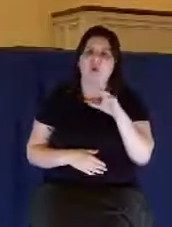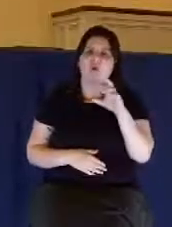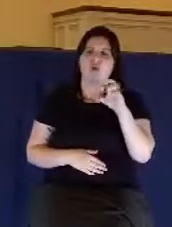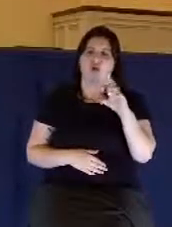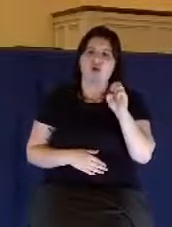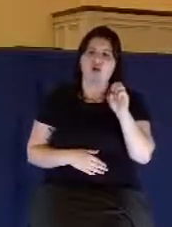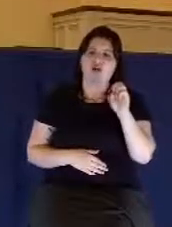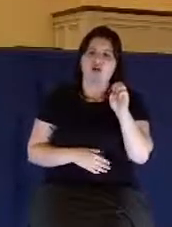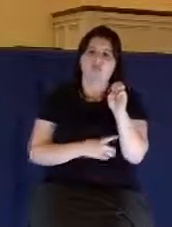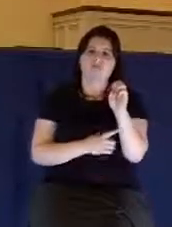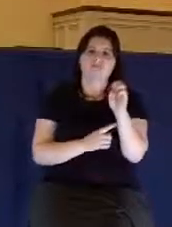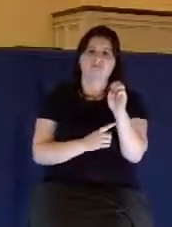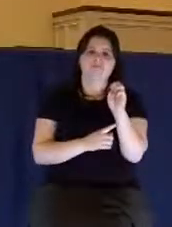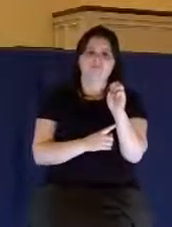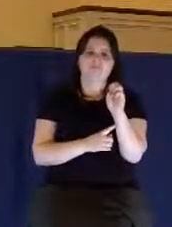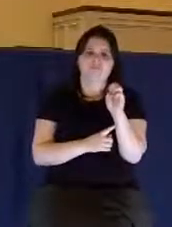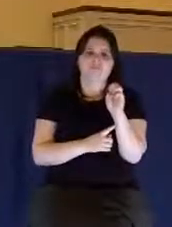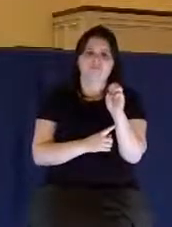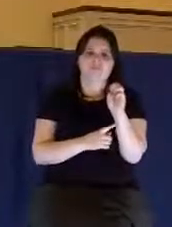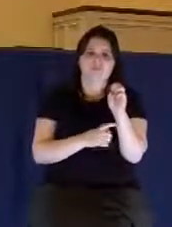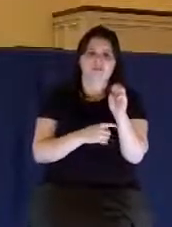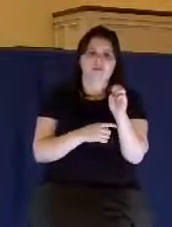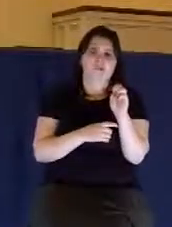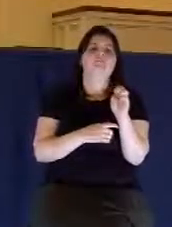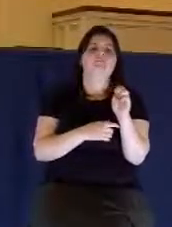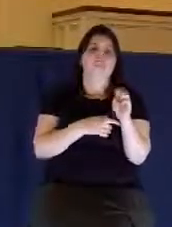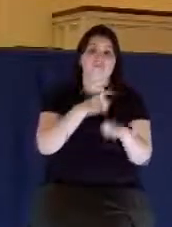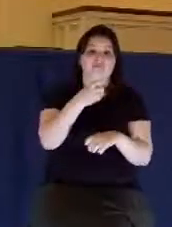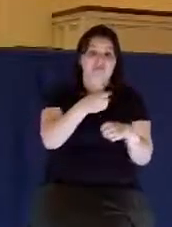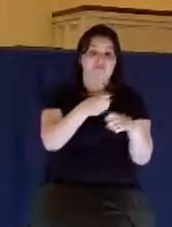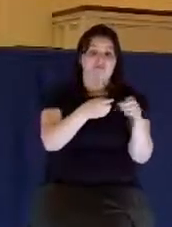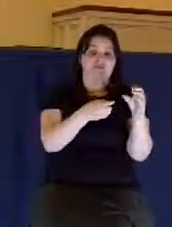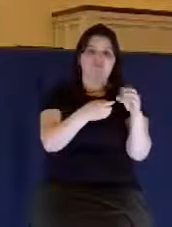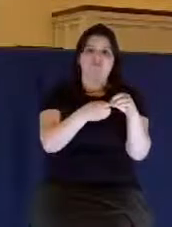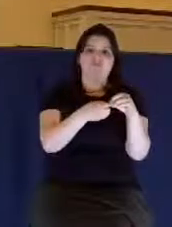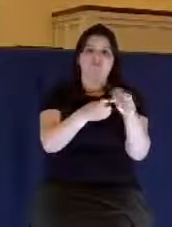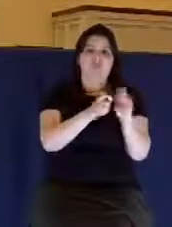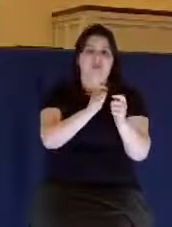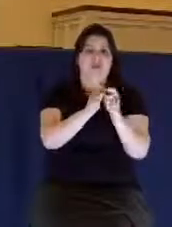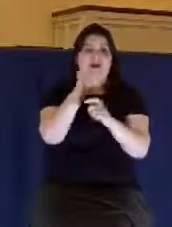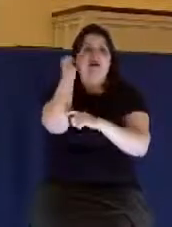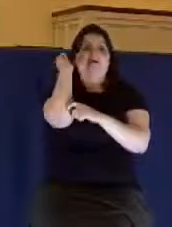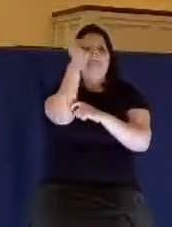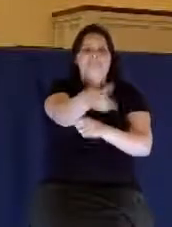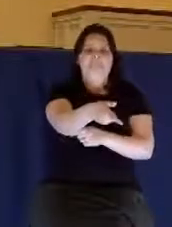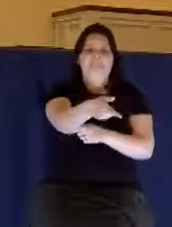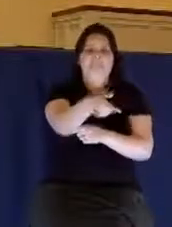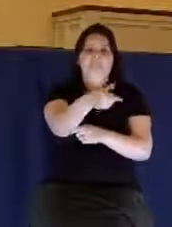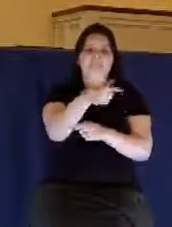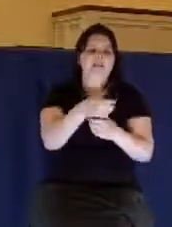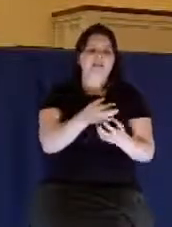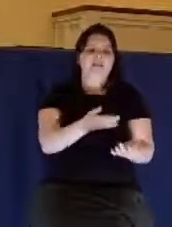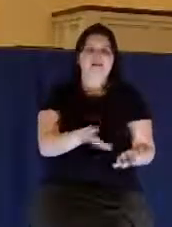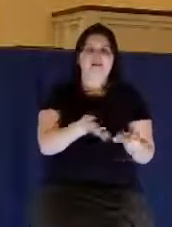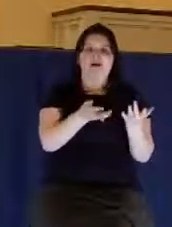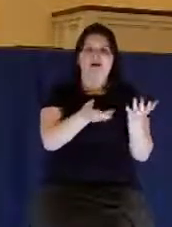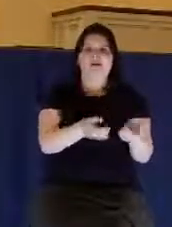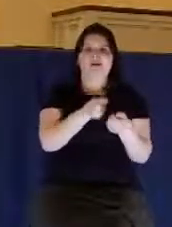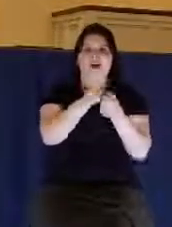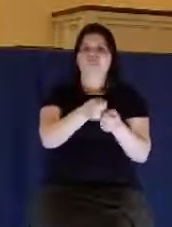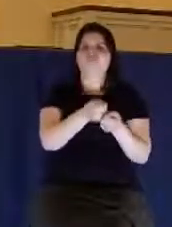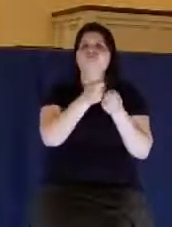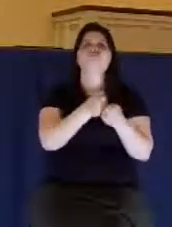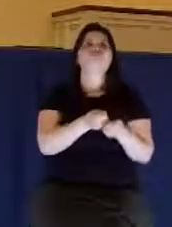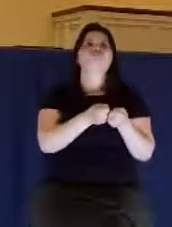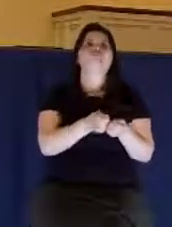And basically, here's Mr. Bass, and he has an inward desire, and it's to eat. But here you have this lure, and you're drawing him away. And actually,